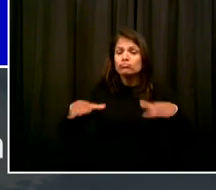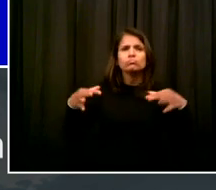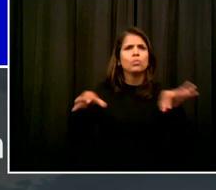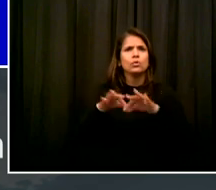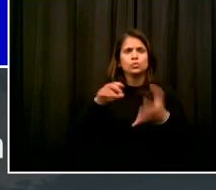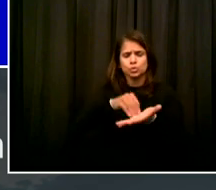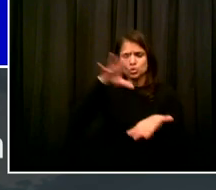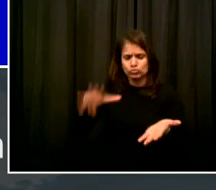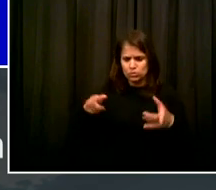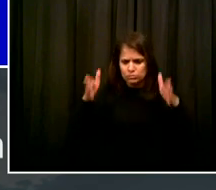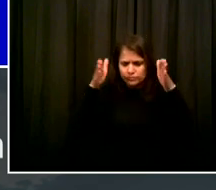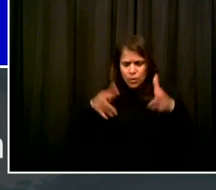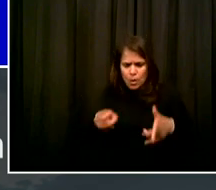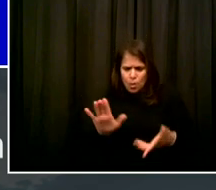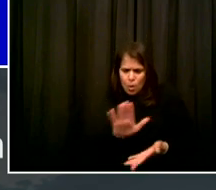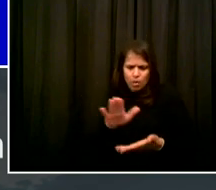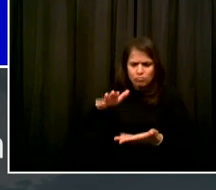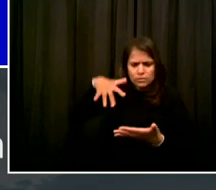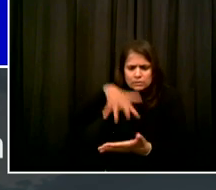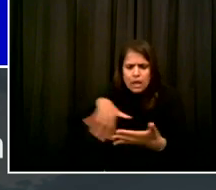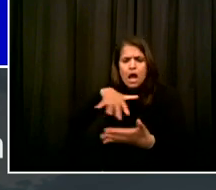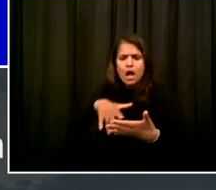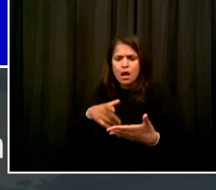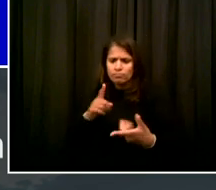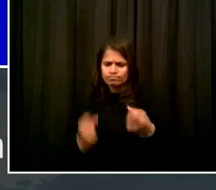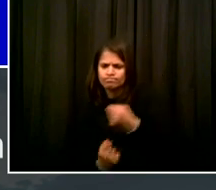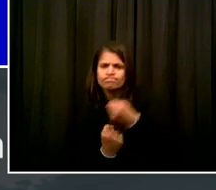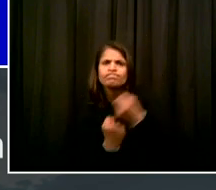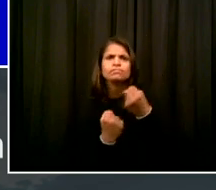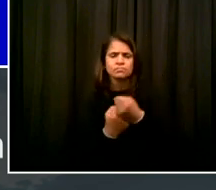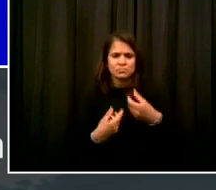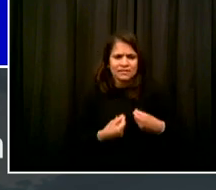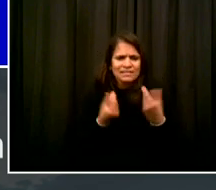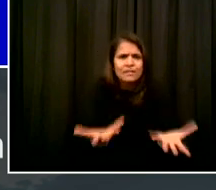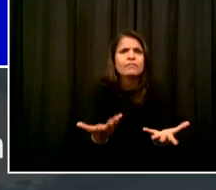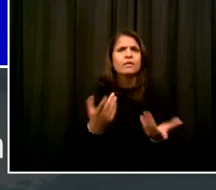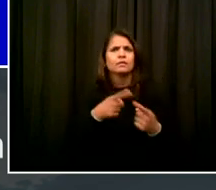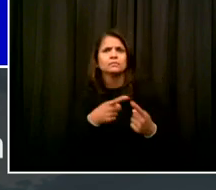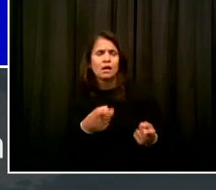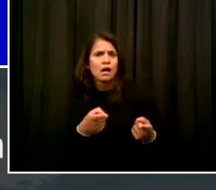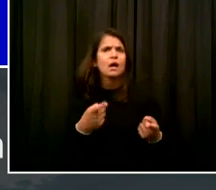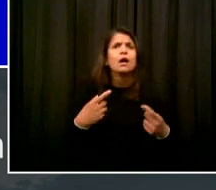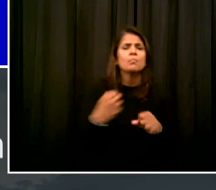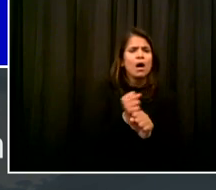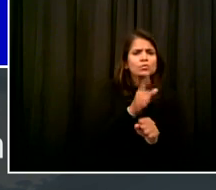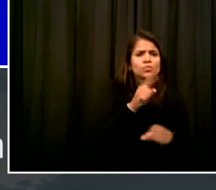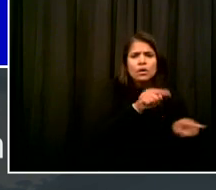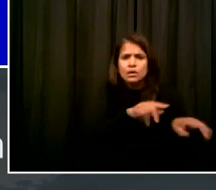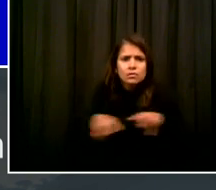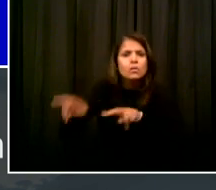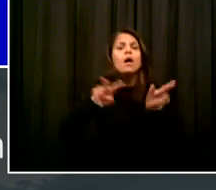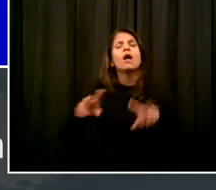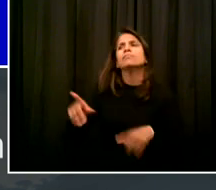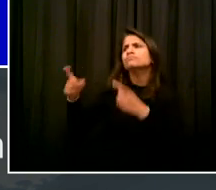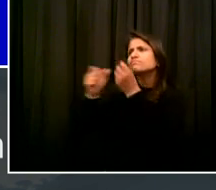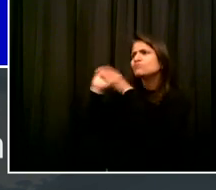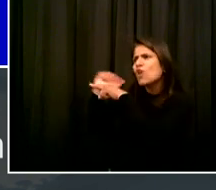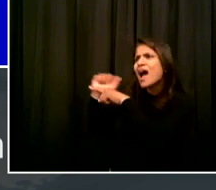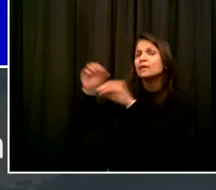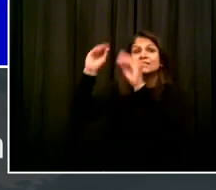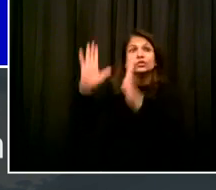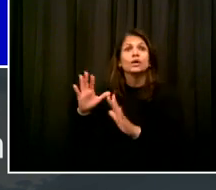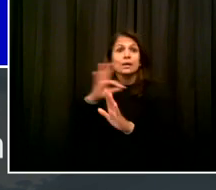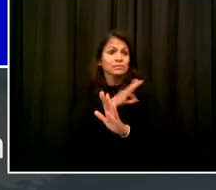for the whole community. And I need everyone to understand, when we talked earlier in the week about the comparison of New York